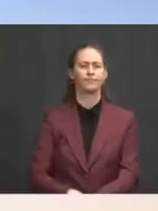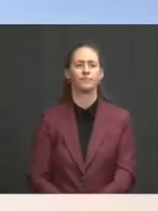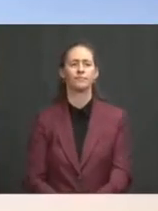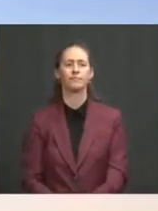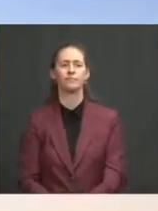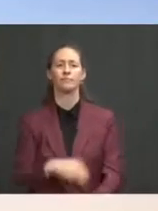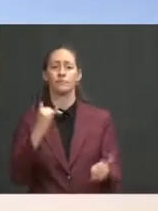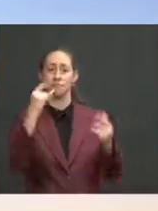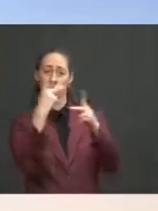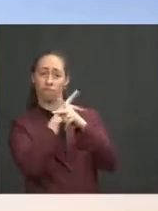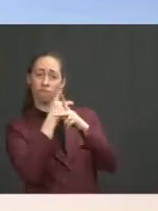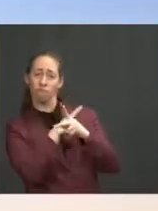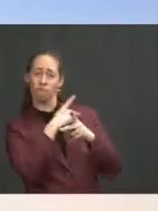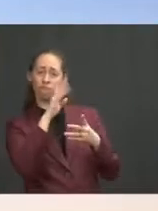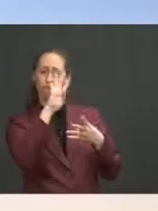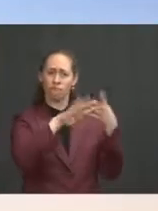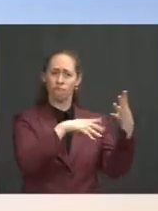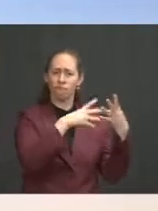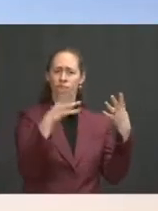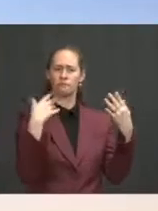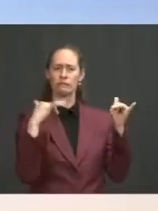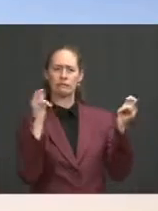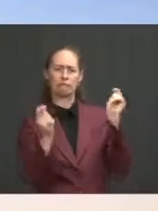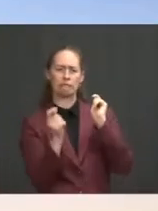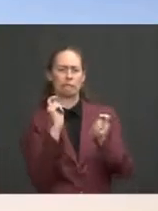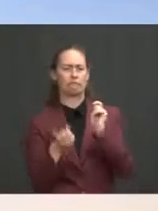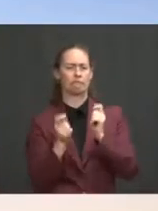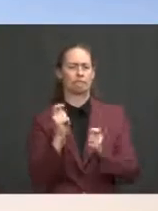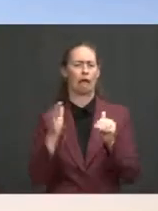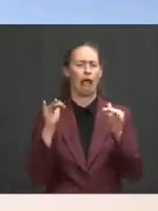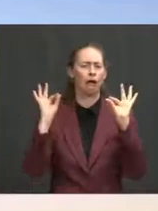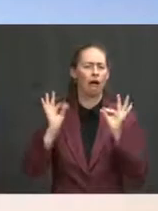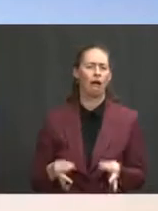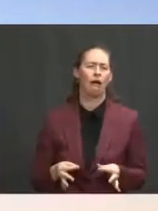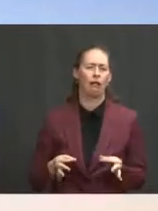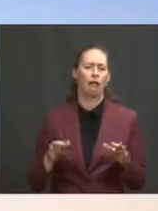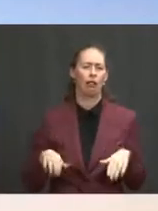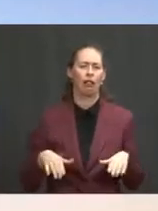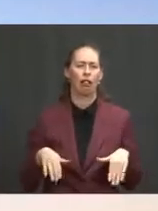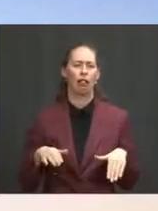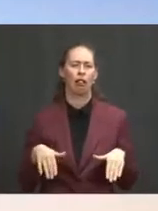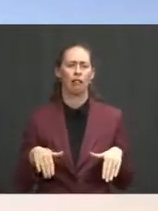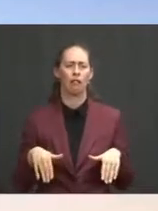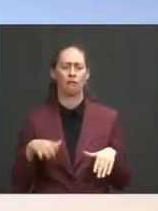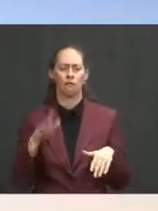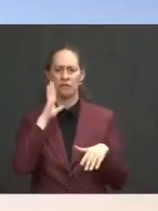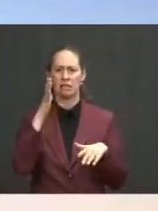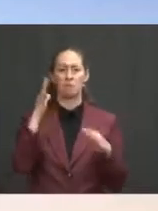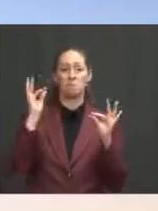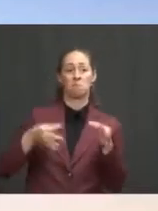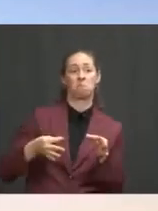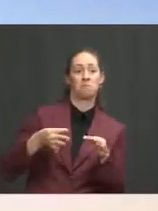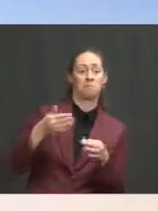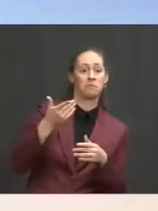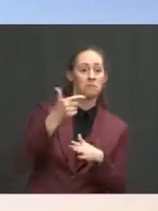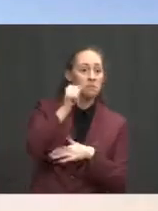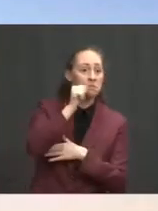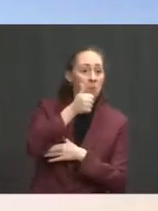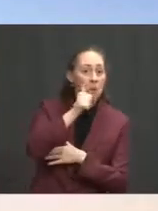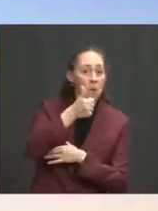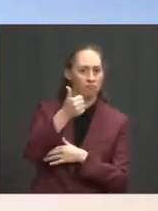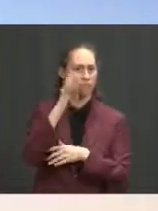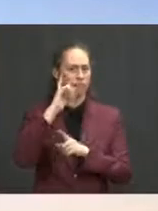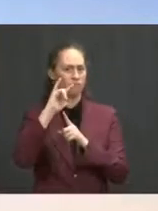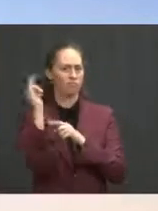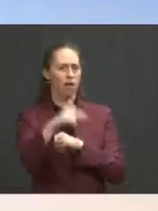we're still finalizing those details. Of course, we hope to have them all nailed down before the end of the day, given this trip is tomorrow. But unfortunately, we don't have many additional